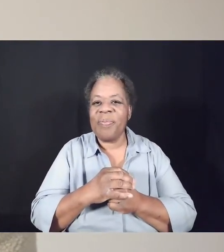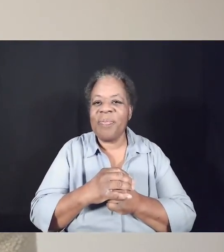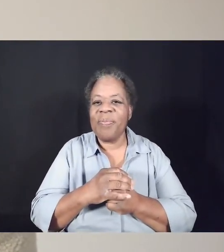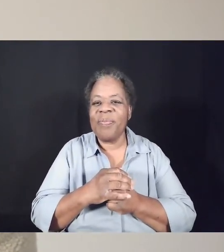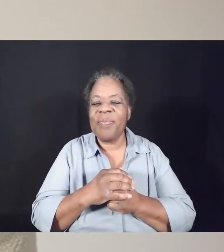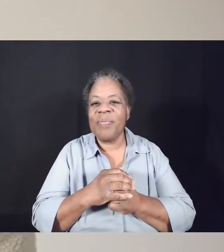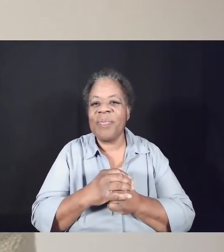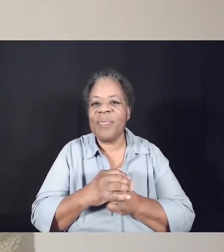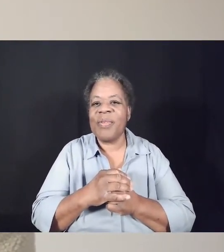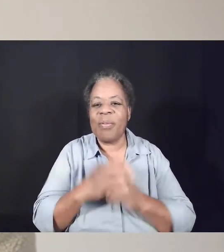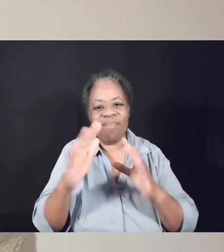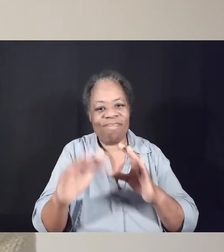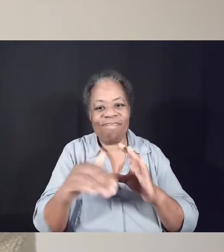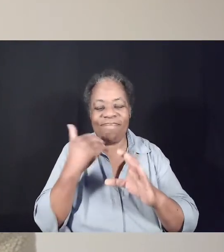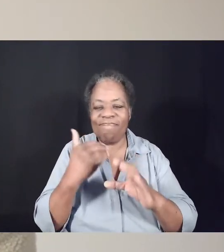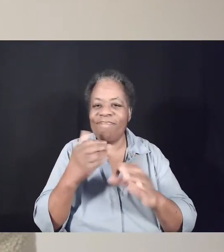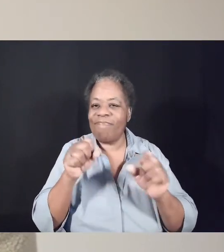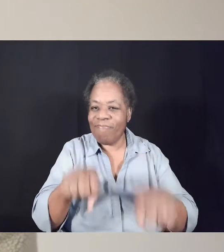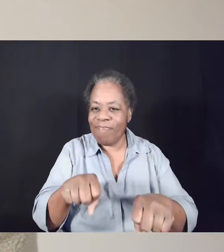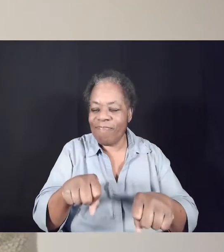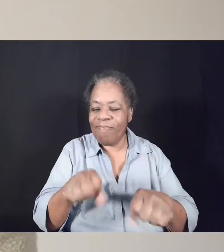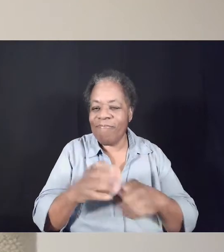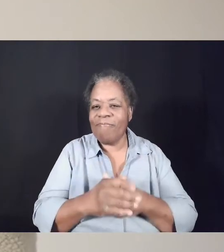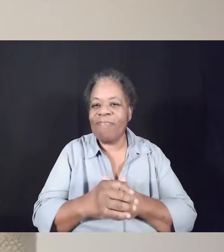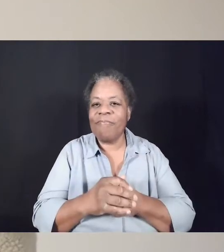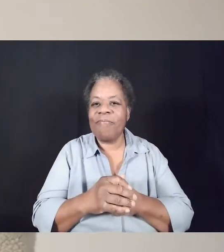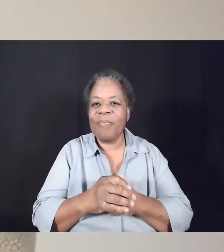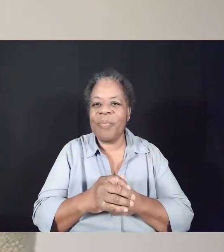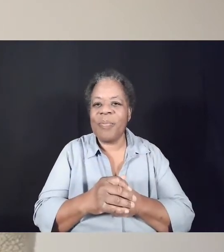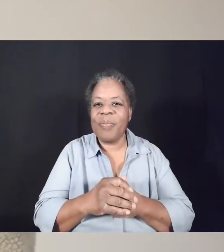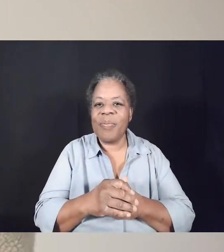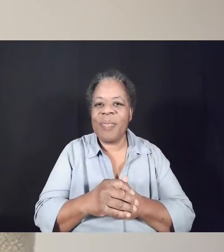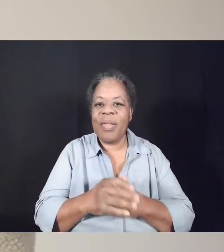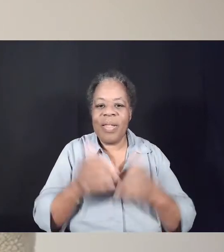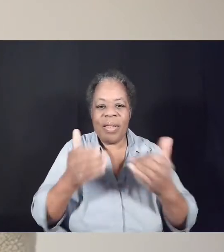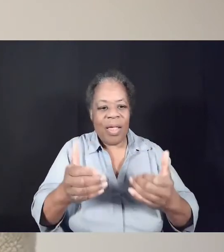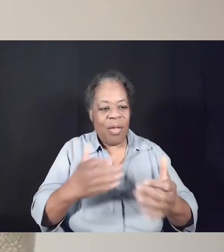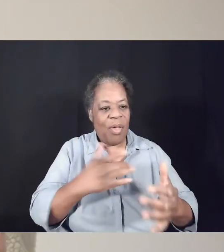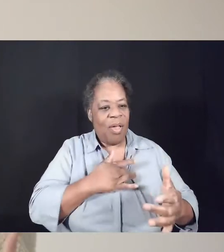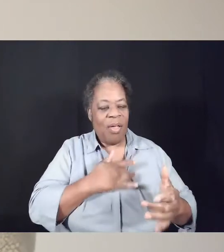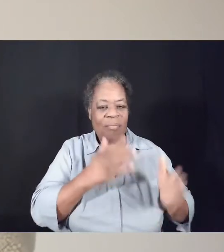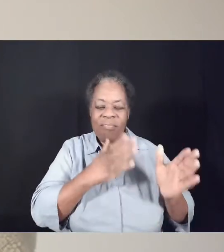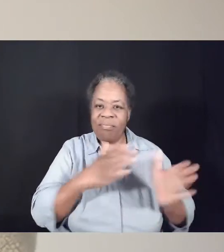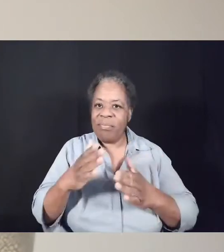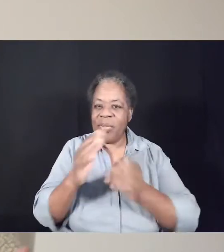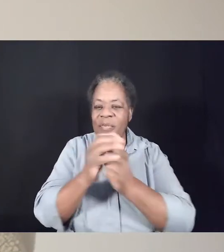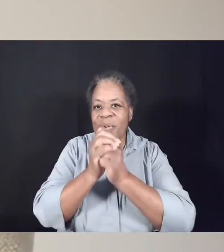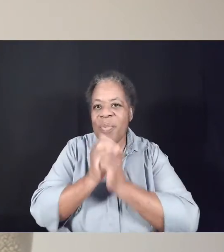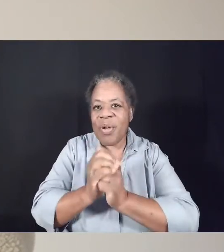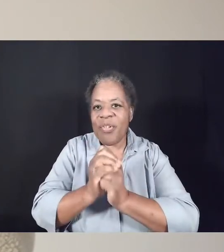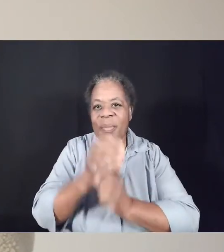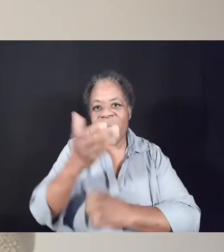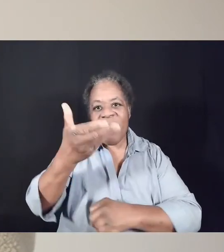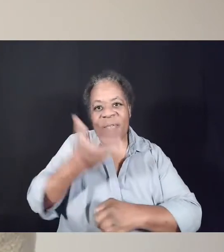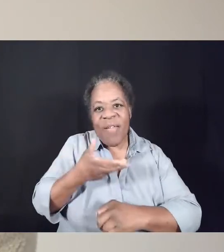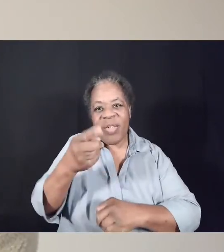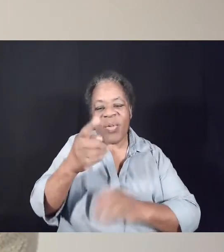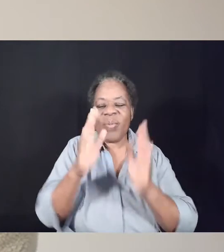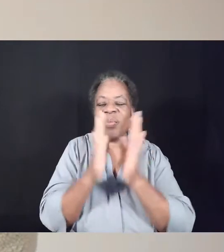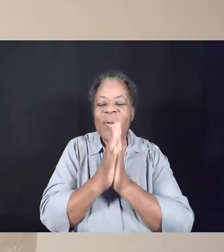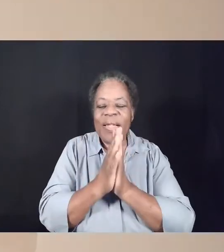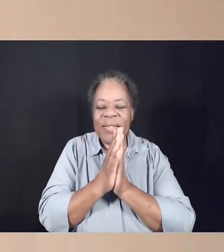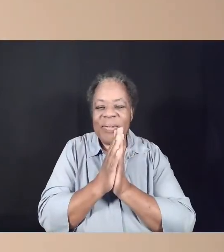lknightatgrace.org. Well, as we prepare our hearts for worship today, I invite you to pray with me.